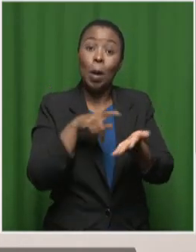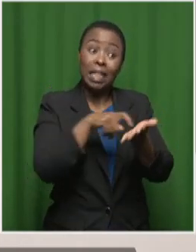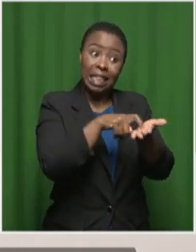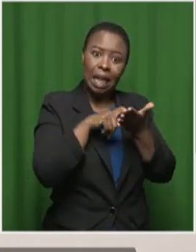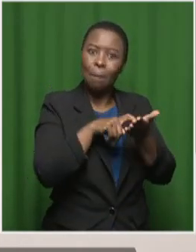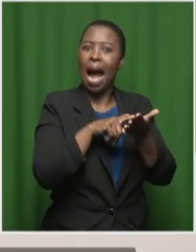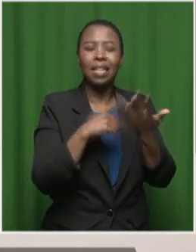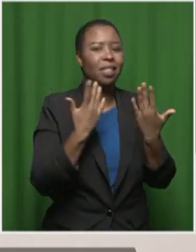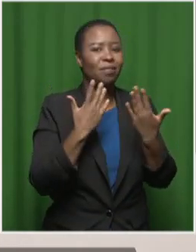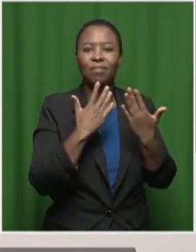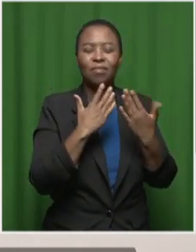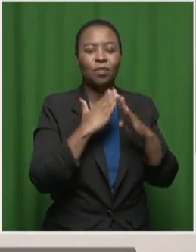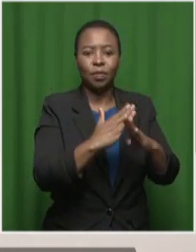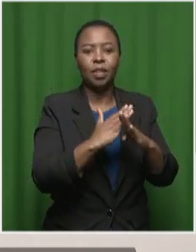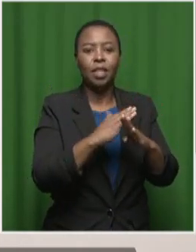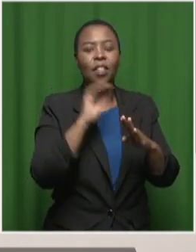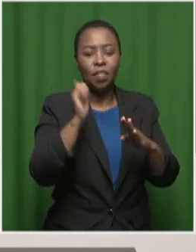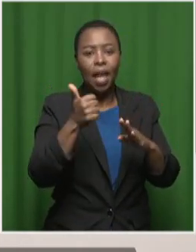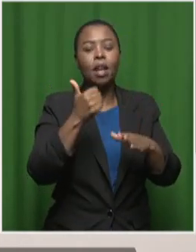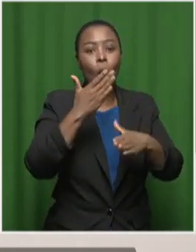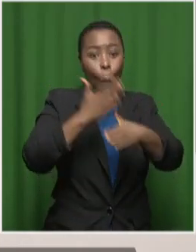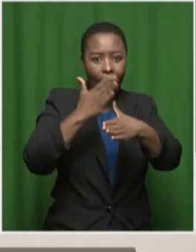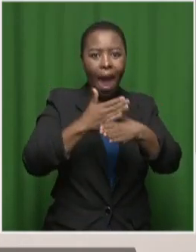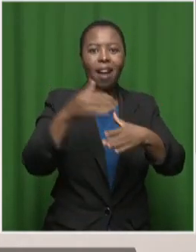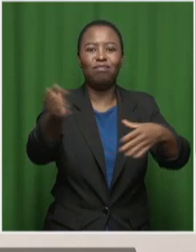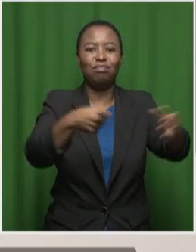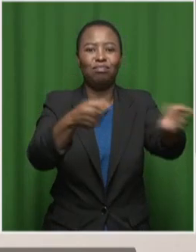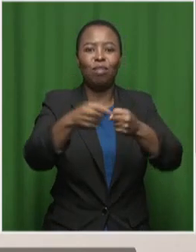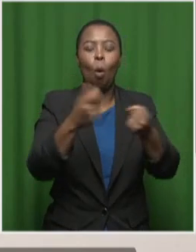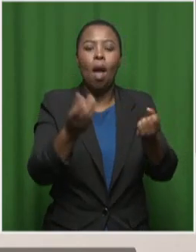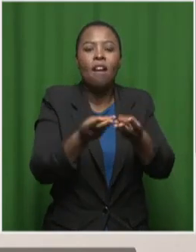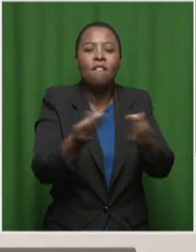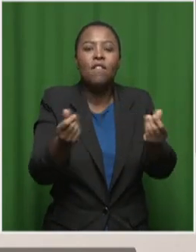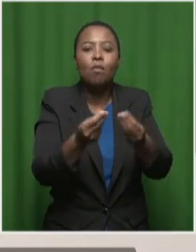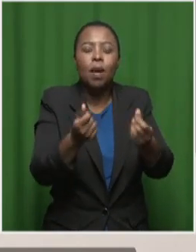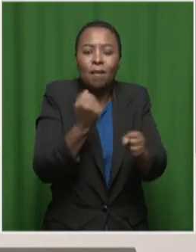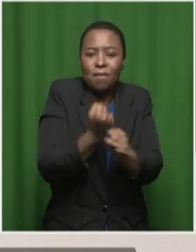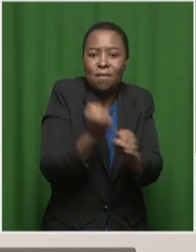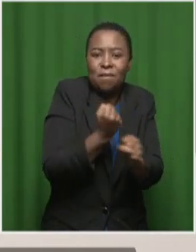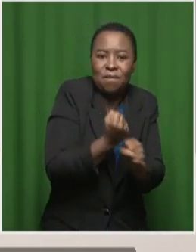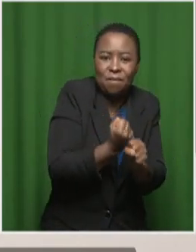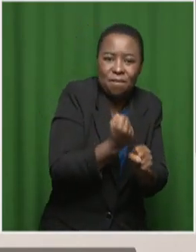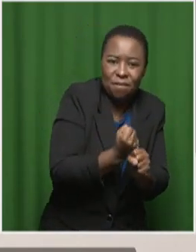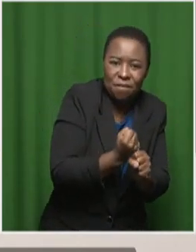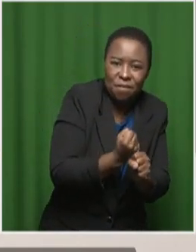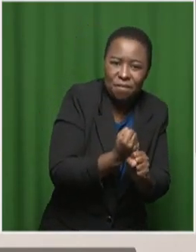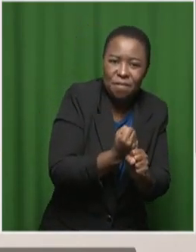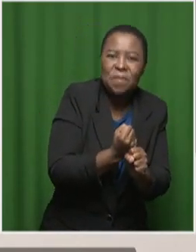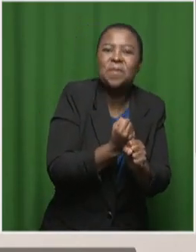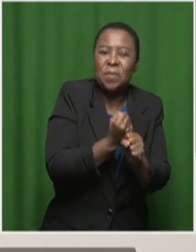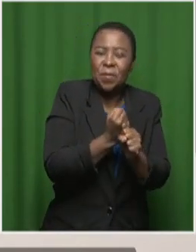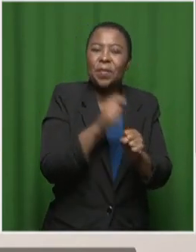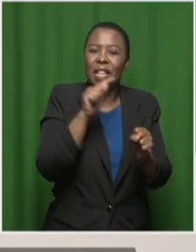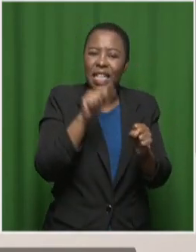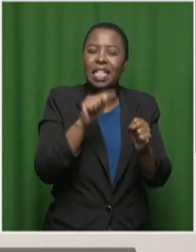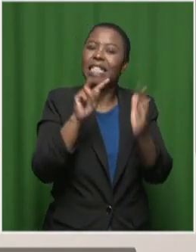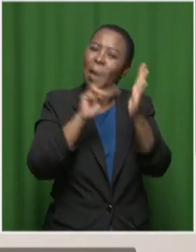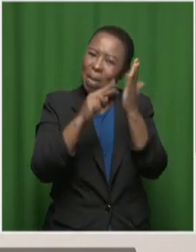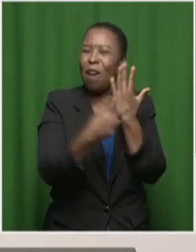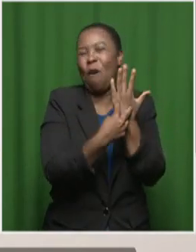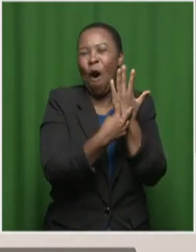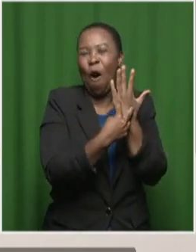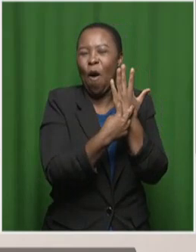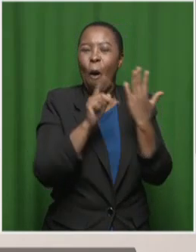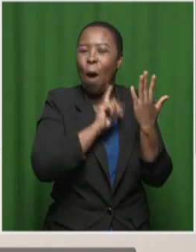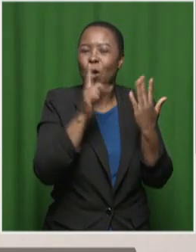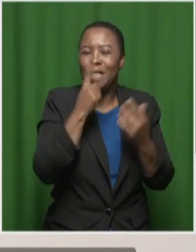And that resulted in a boom in employment, in fabric production. And that's almost a metaphor for what we see